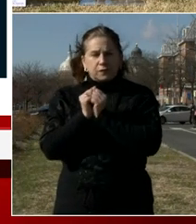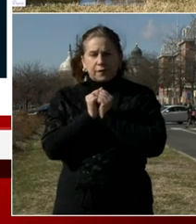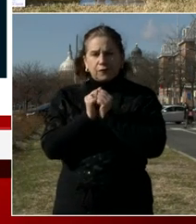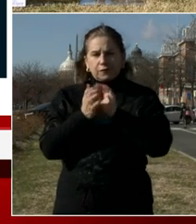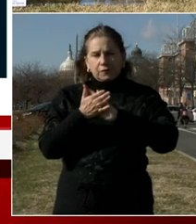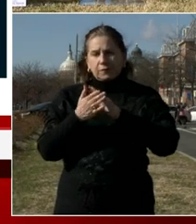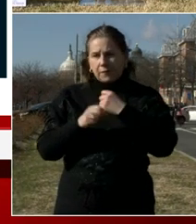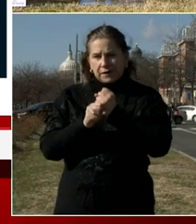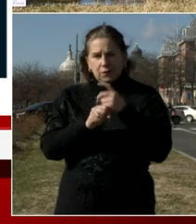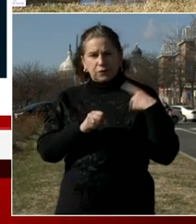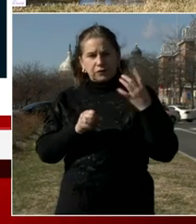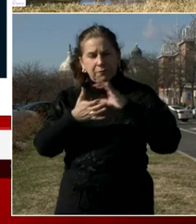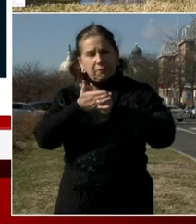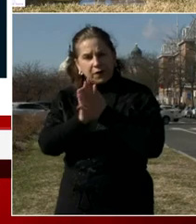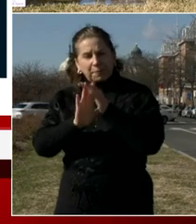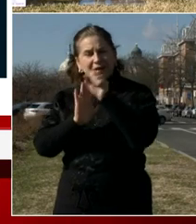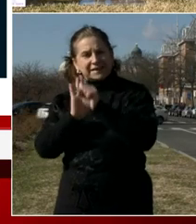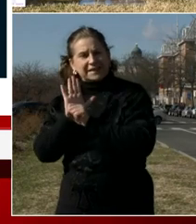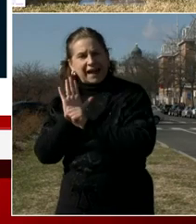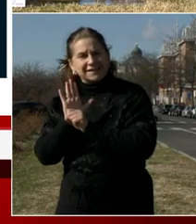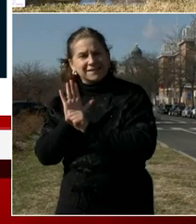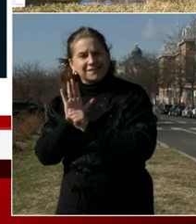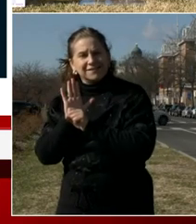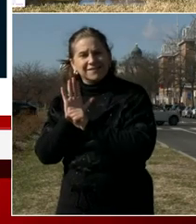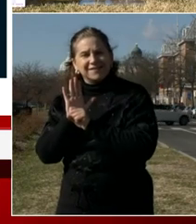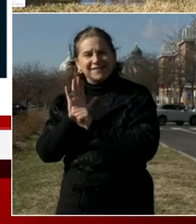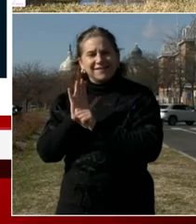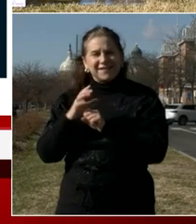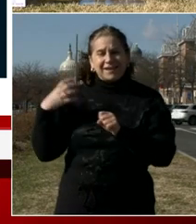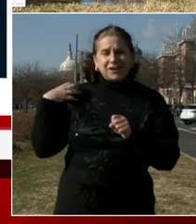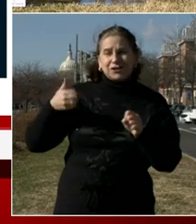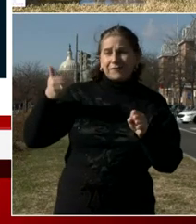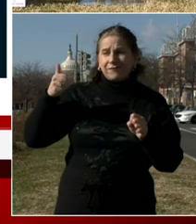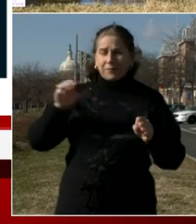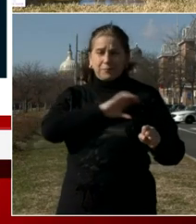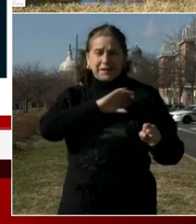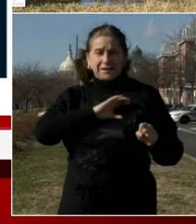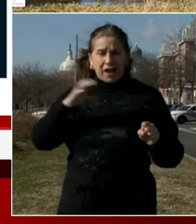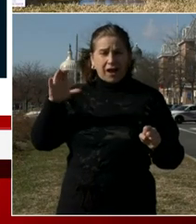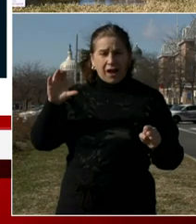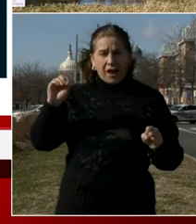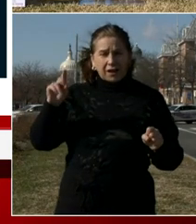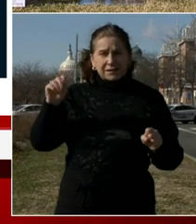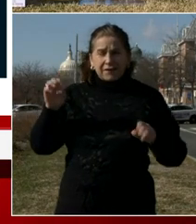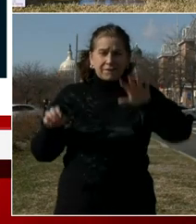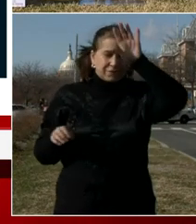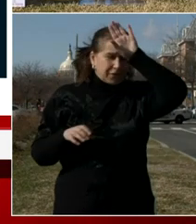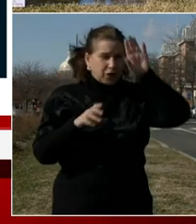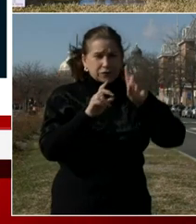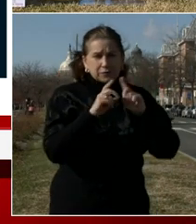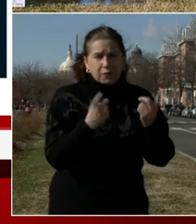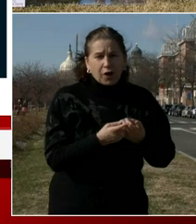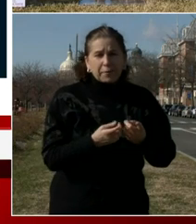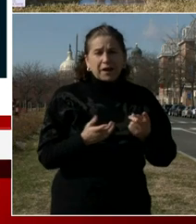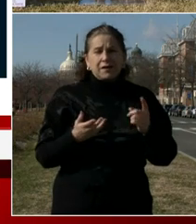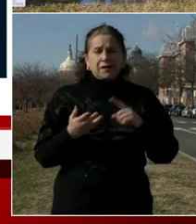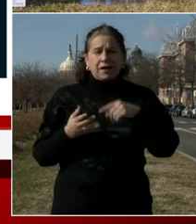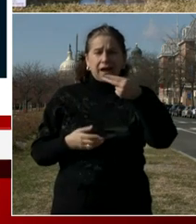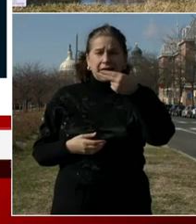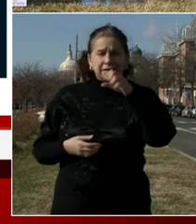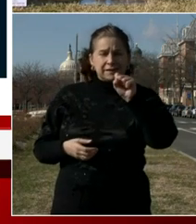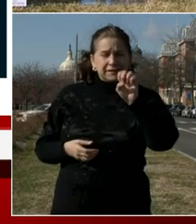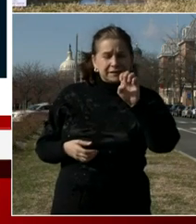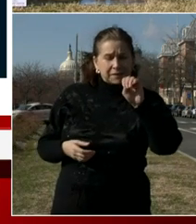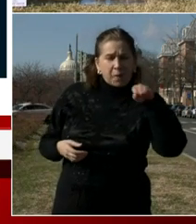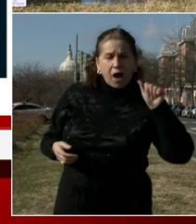Conti, Chief Donnelly from the fire department, with Director Rodriguez from H-SIMA, Dr. Mitchell, and of course, our mayor. And I'm feeling